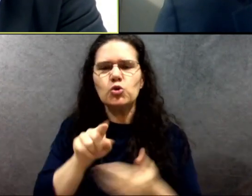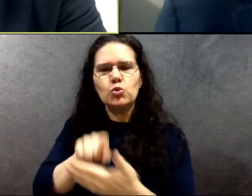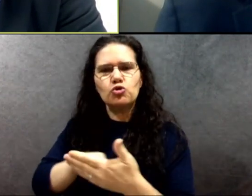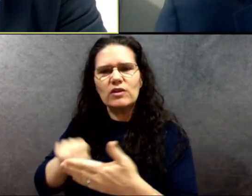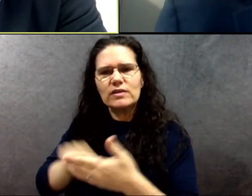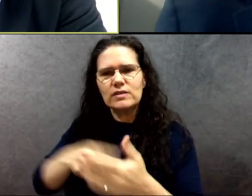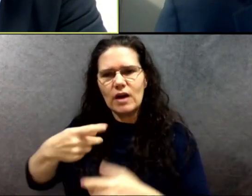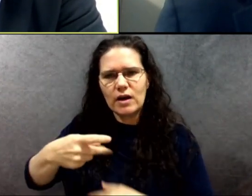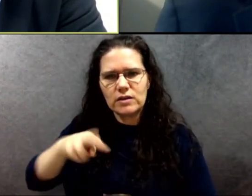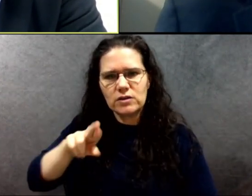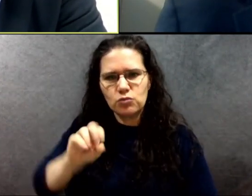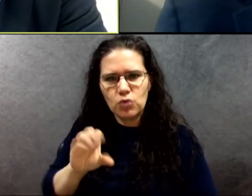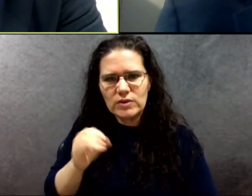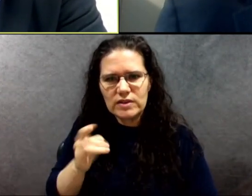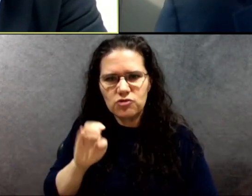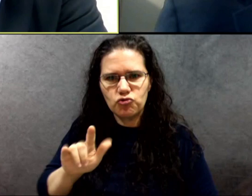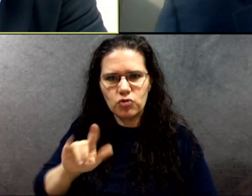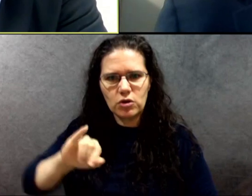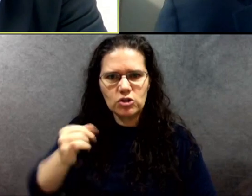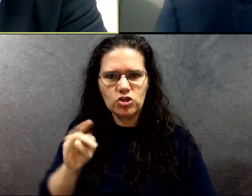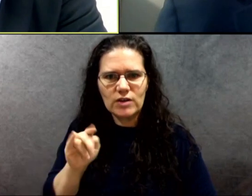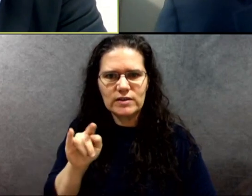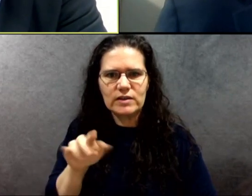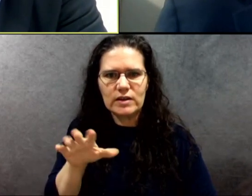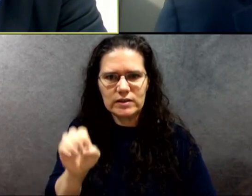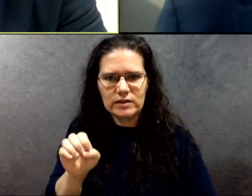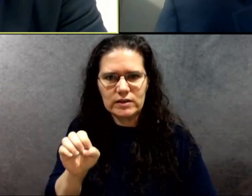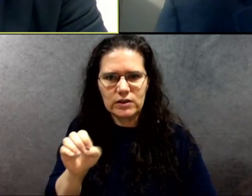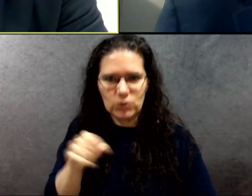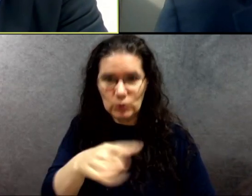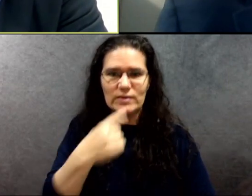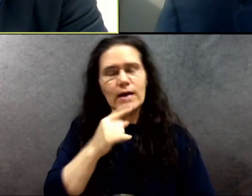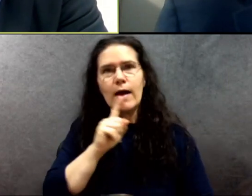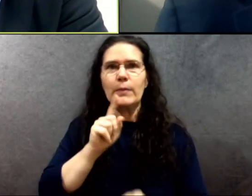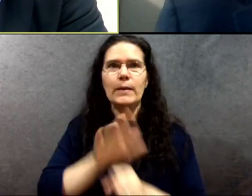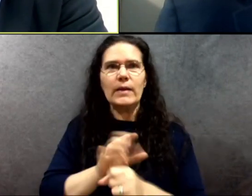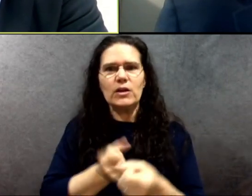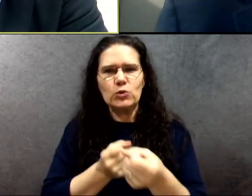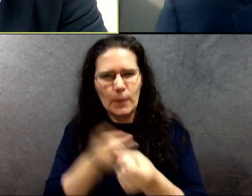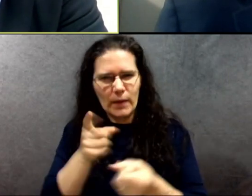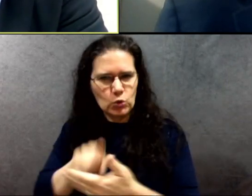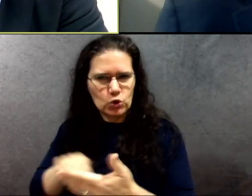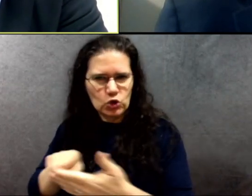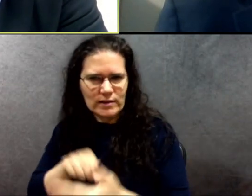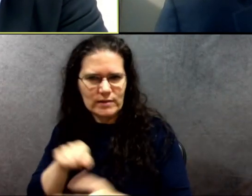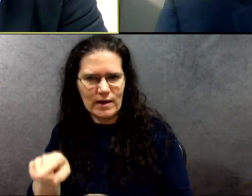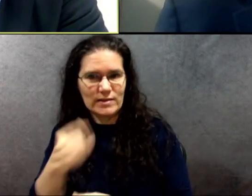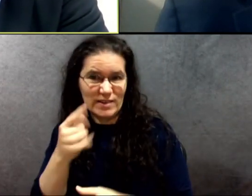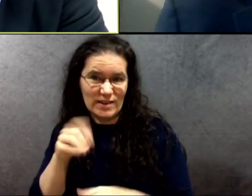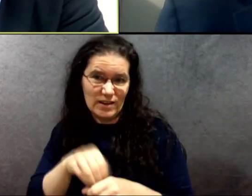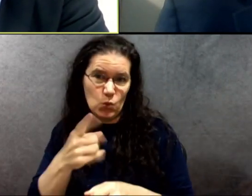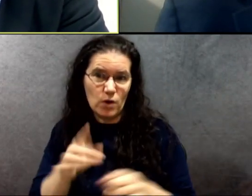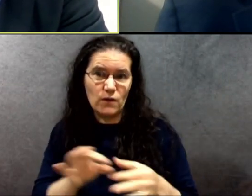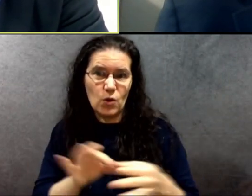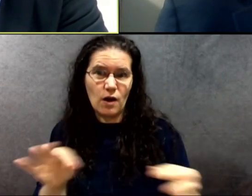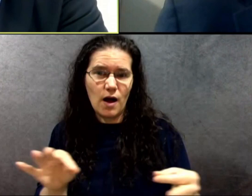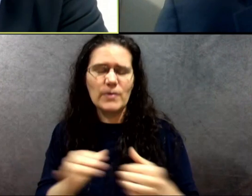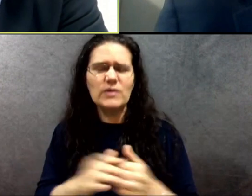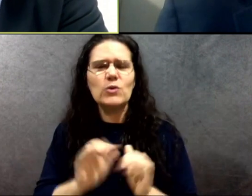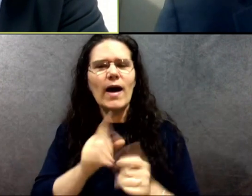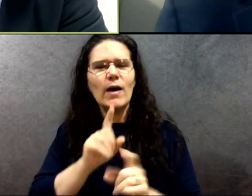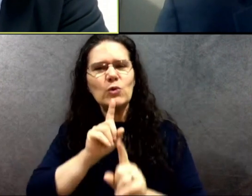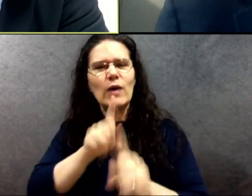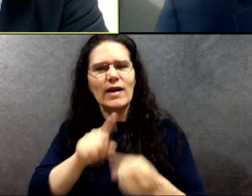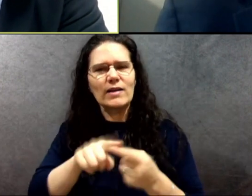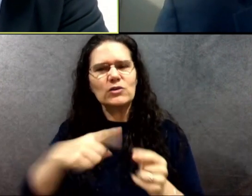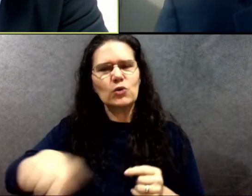comments, as though you've said you've been committed to procedural justice. How do you address the folks on this call and those who've been